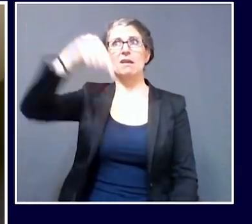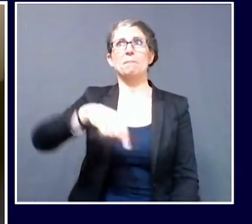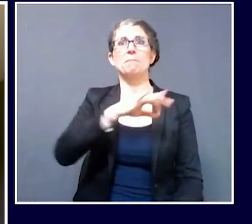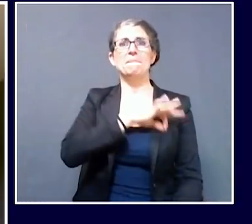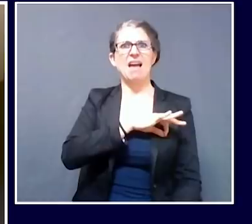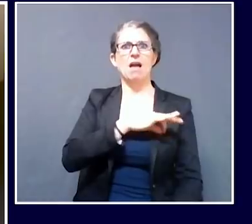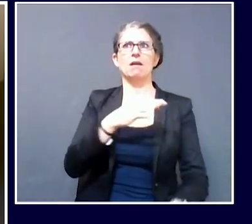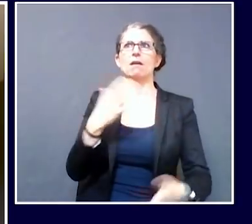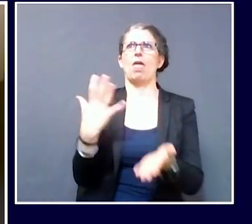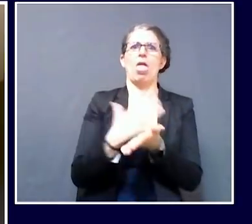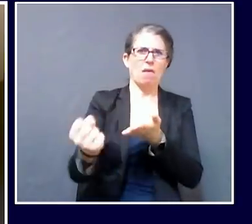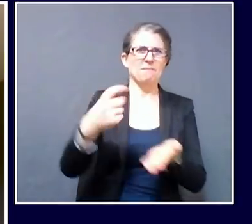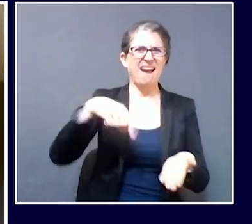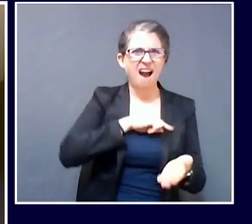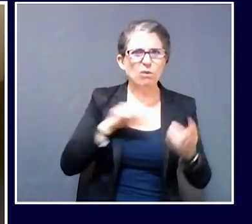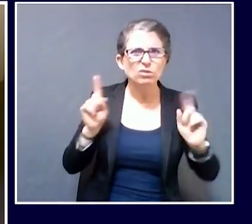that?